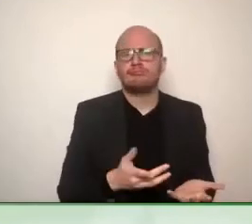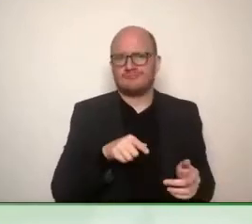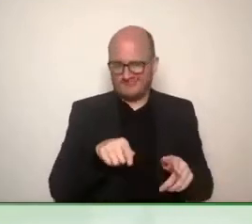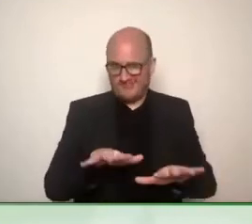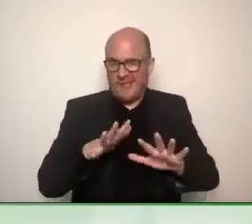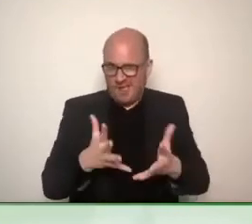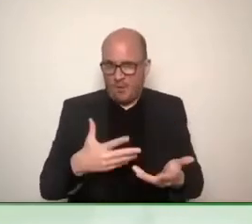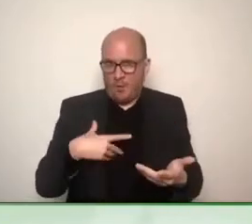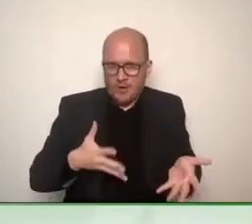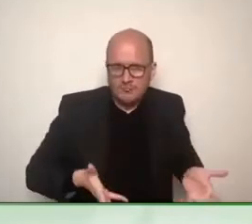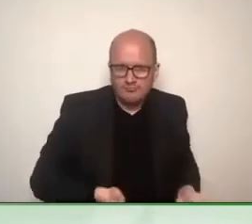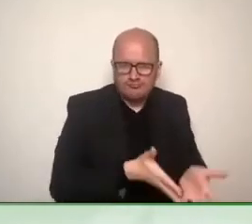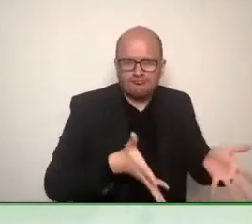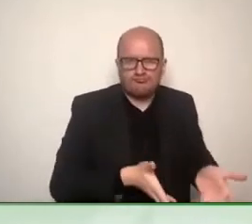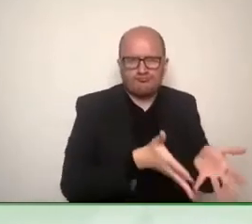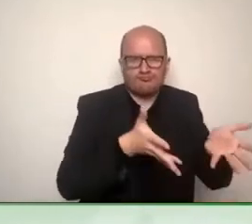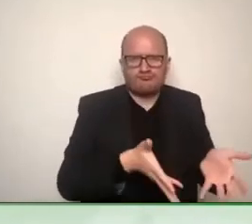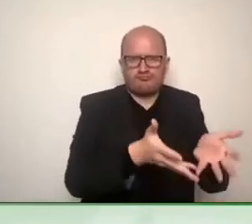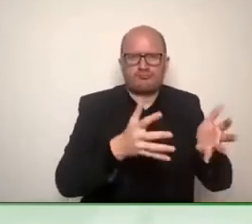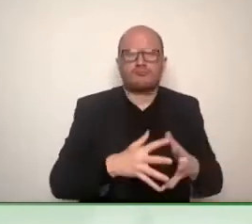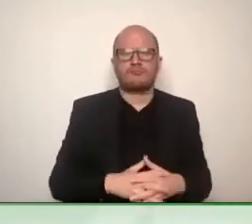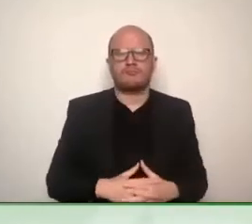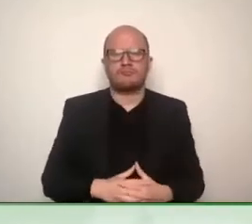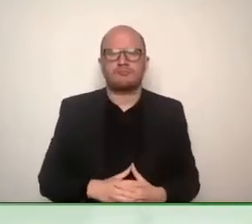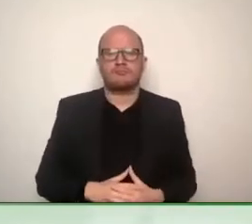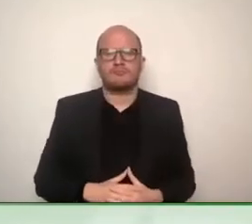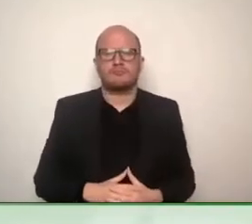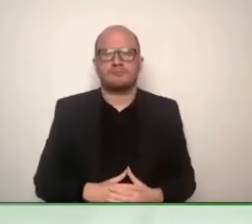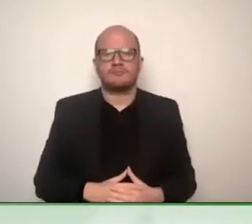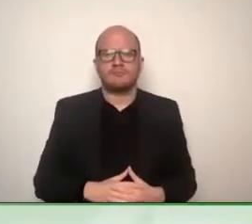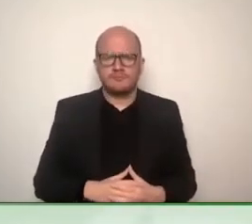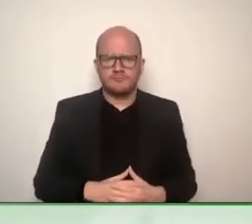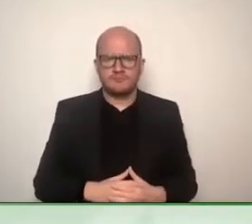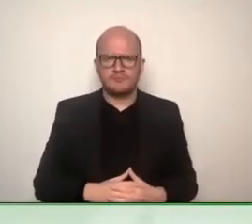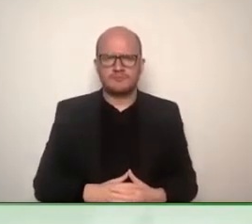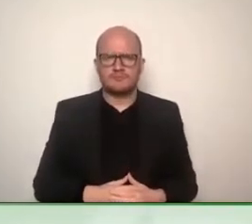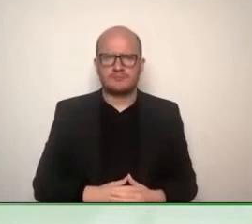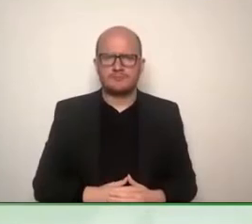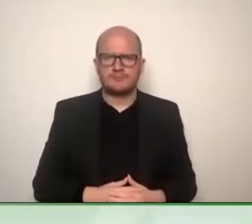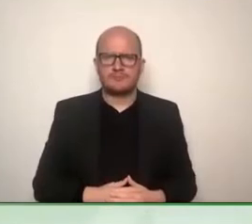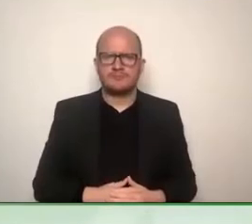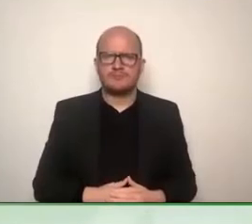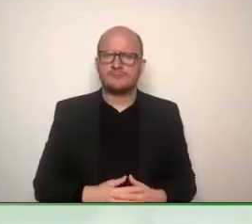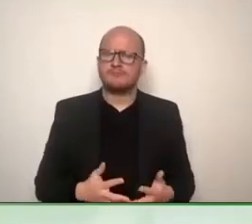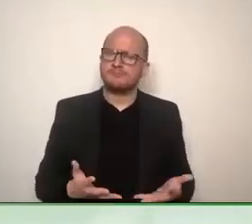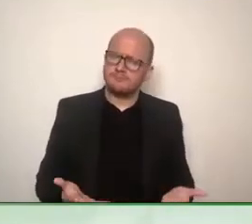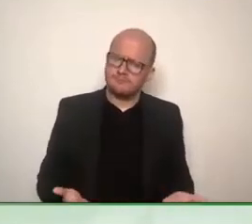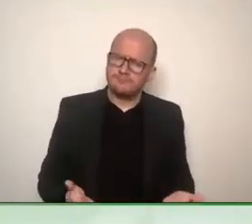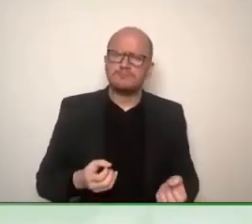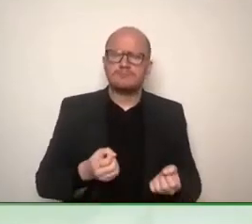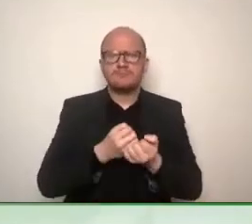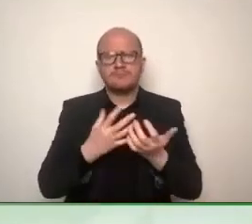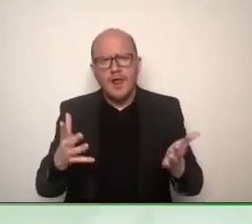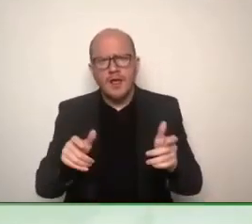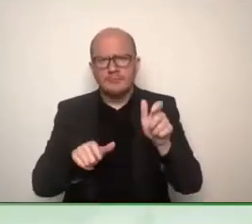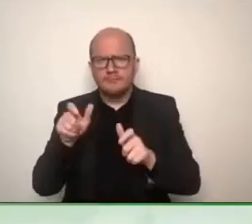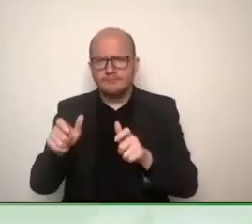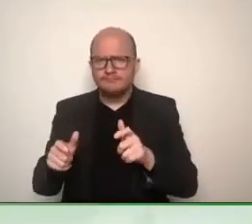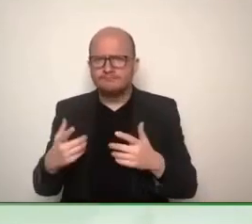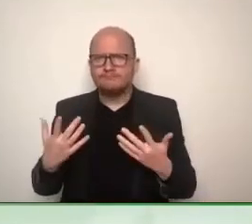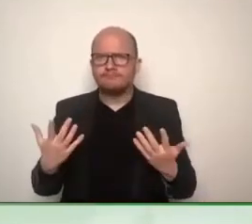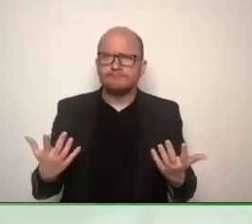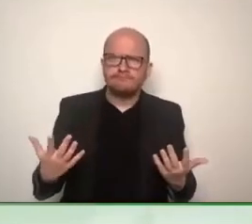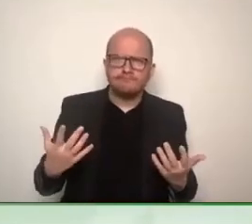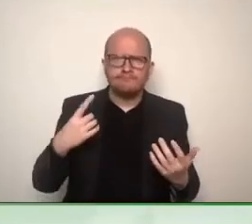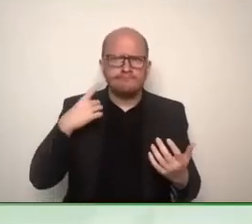Conference, when they hear about assistive technology, because there's also many, many people coming from specifically the countries you mentioned and